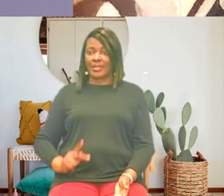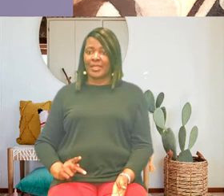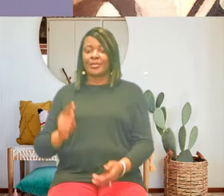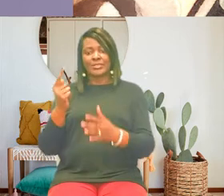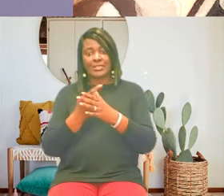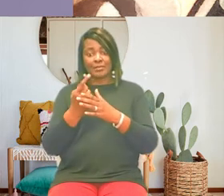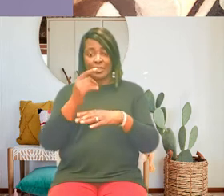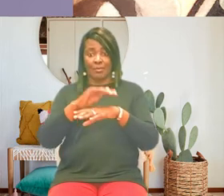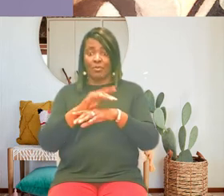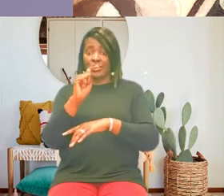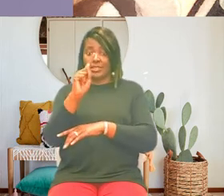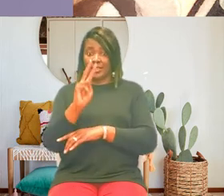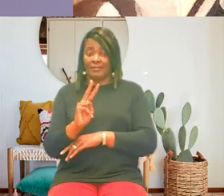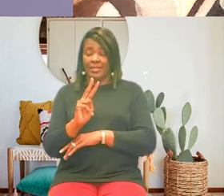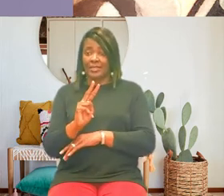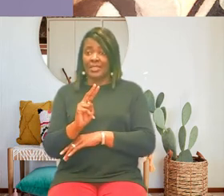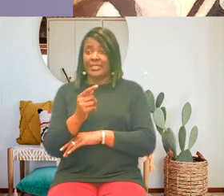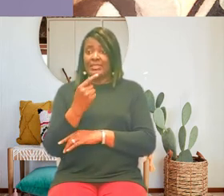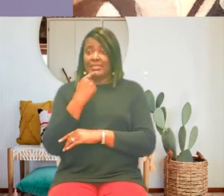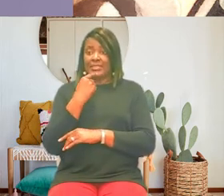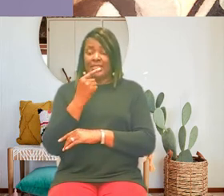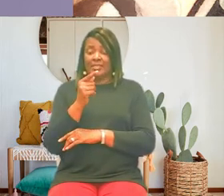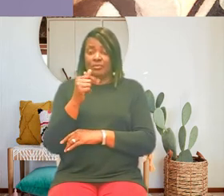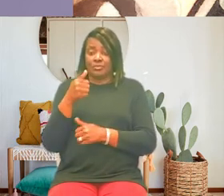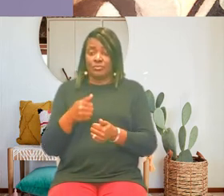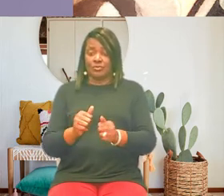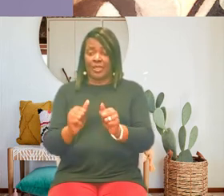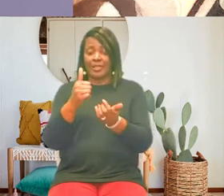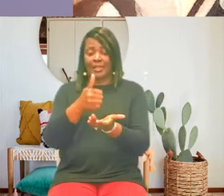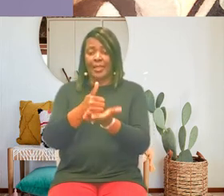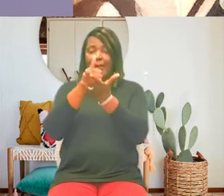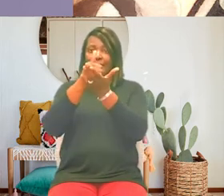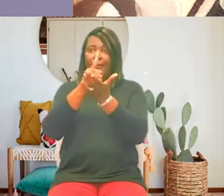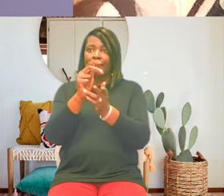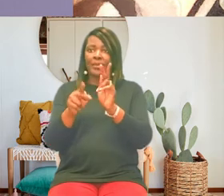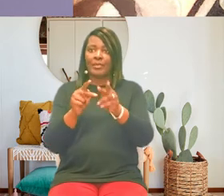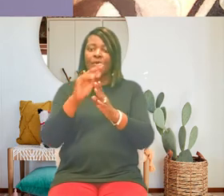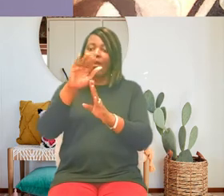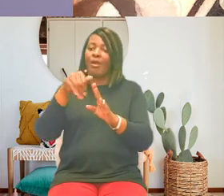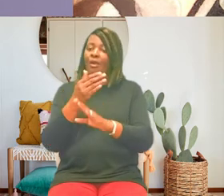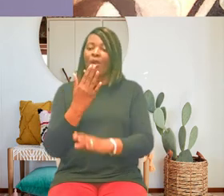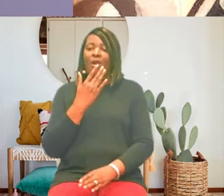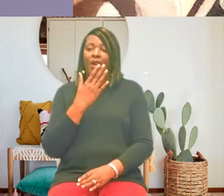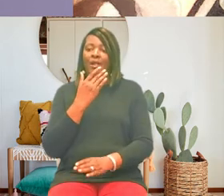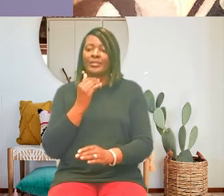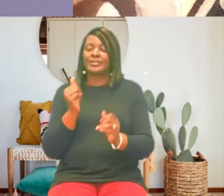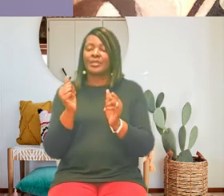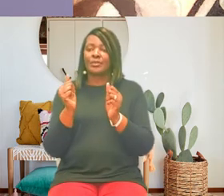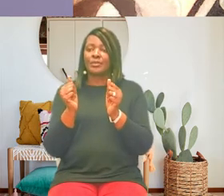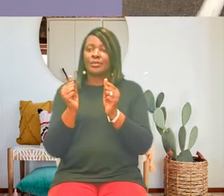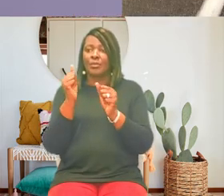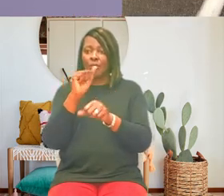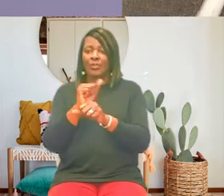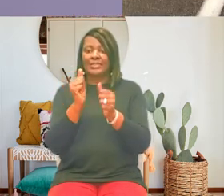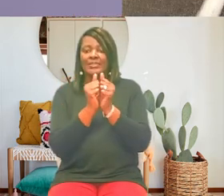sometimes on the television news she said he was trying to help people of all different colors get